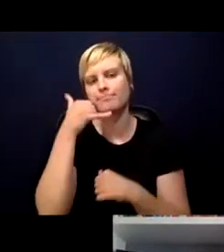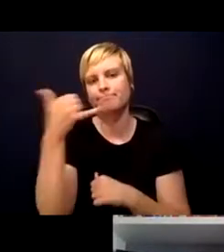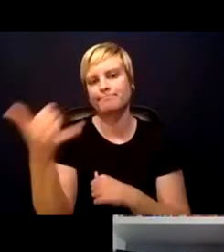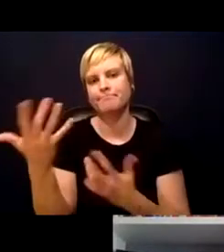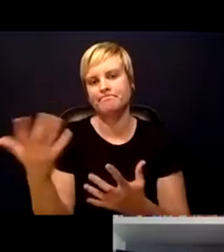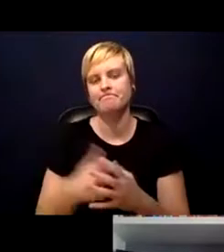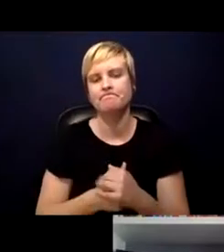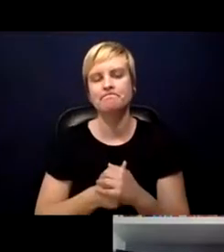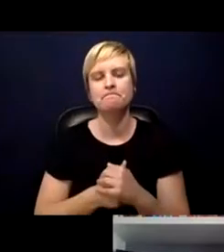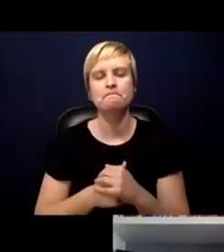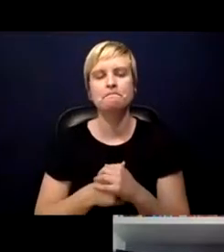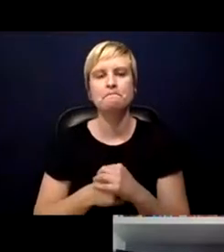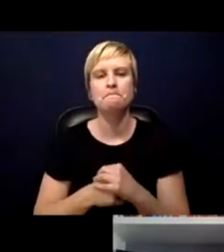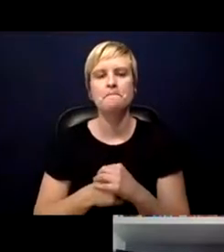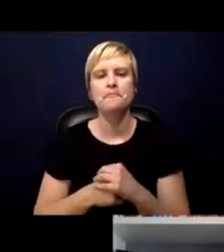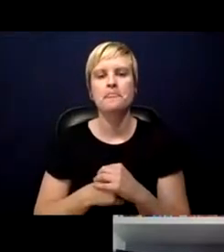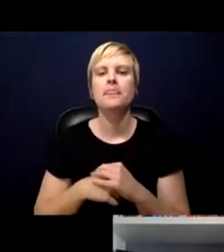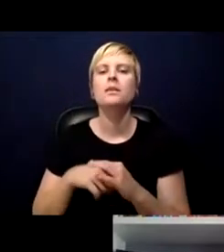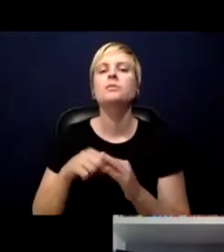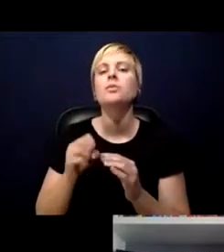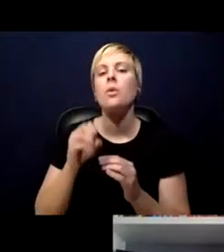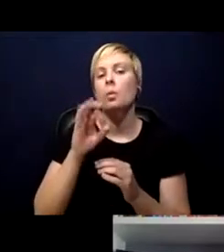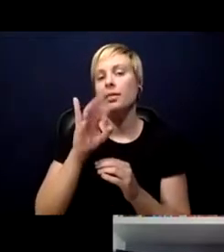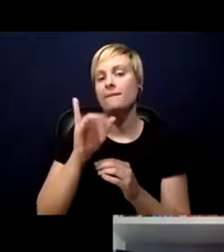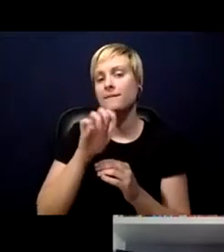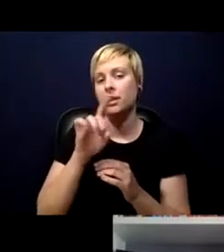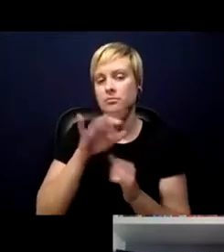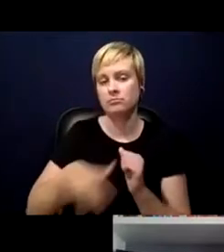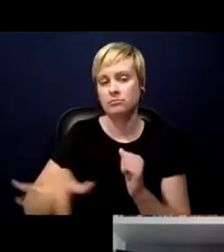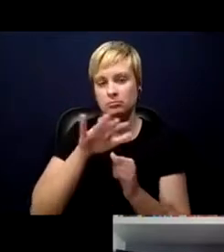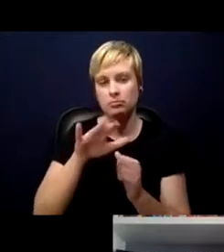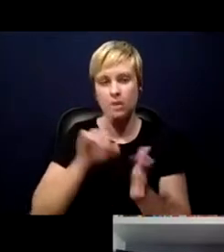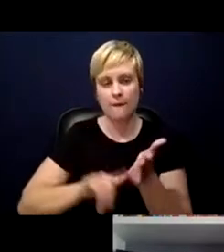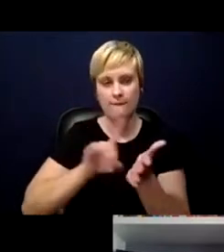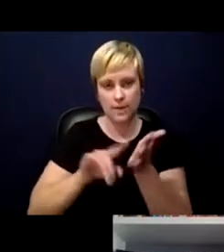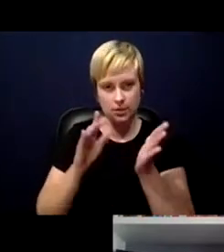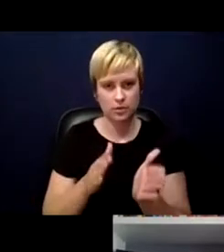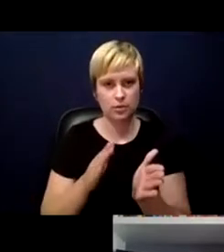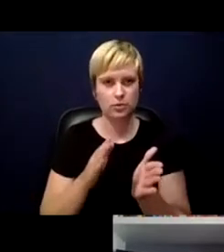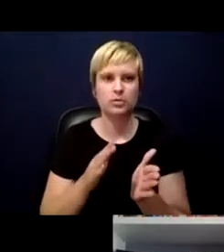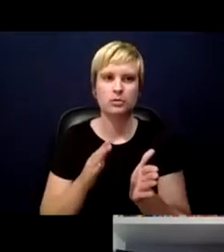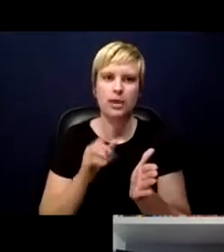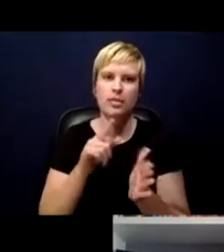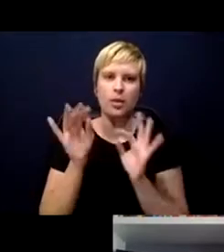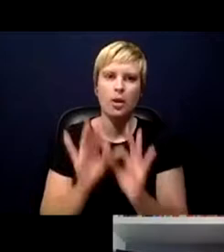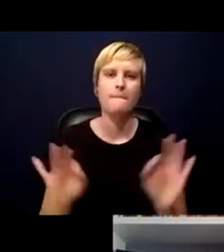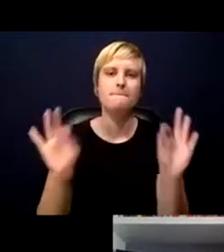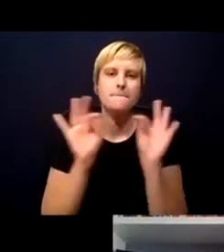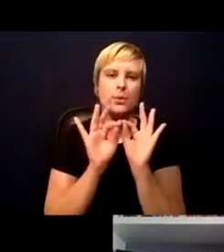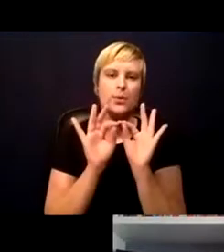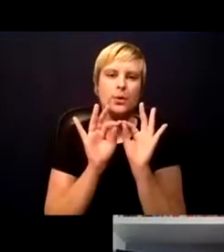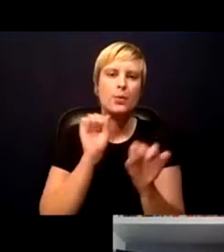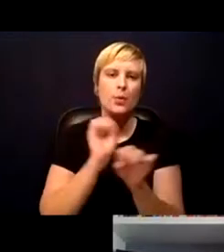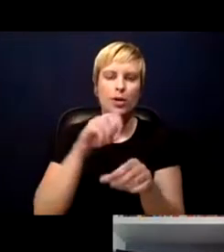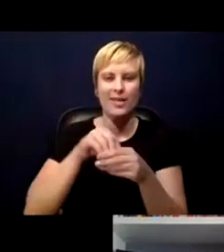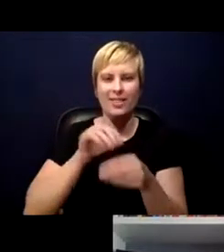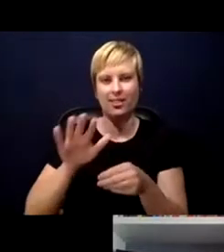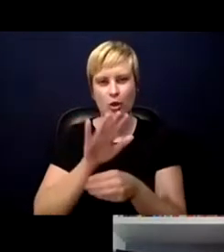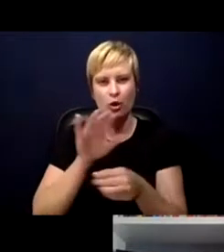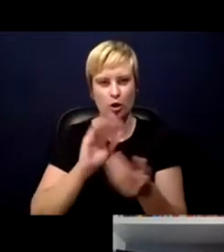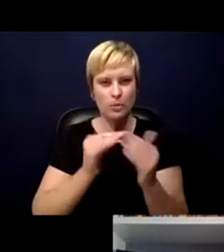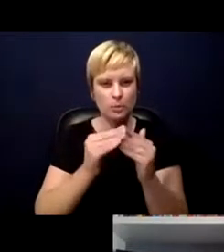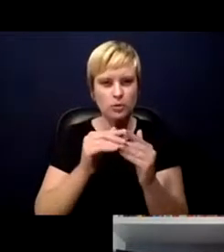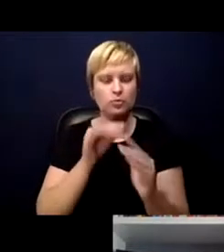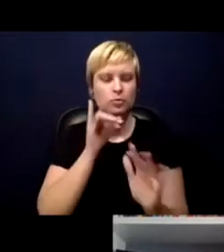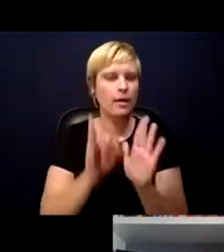And the field case investigators will be critical in working within their communities to identify